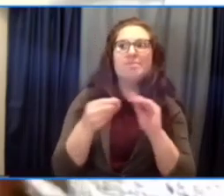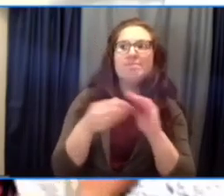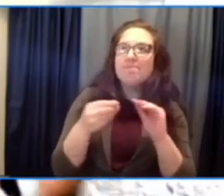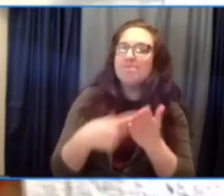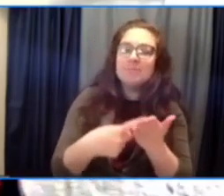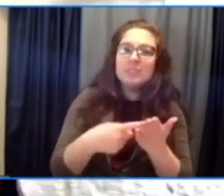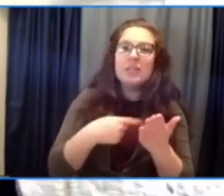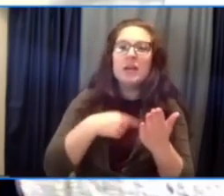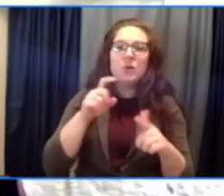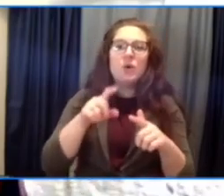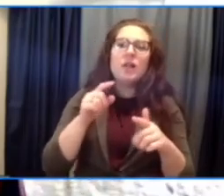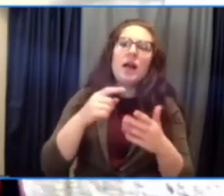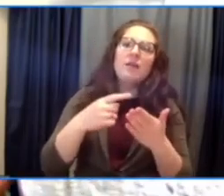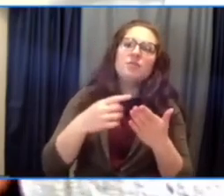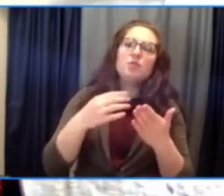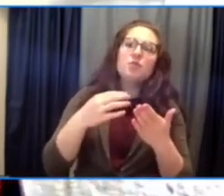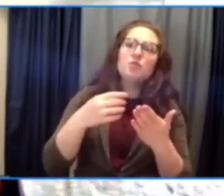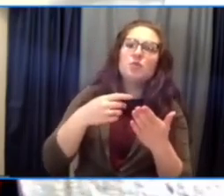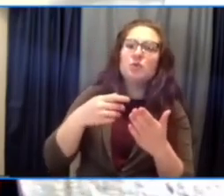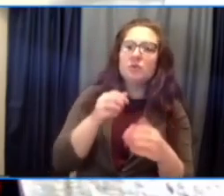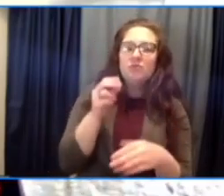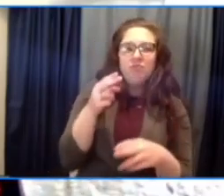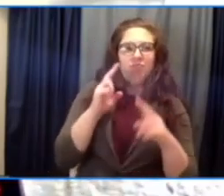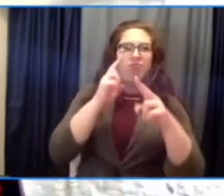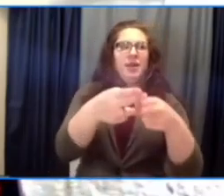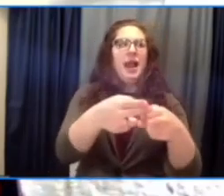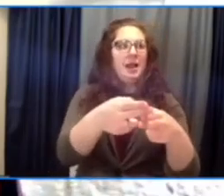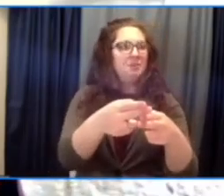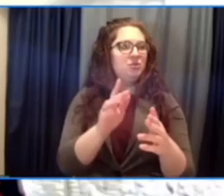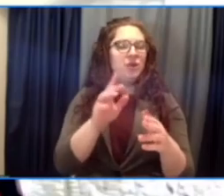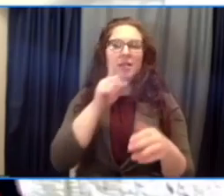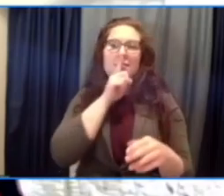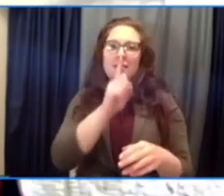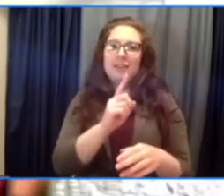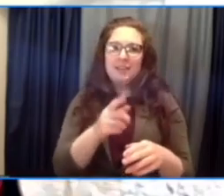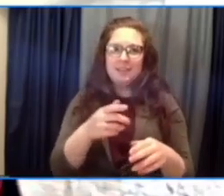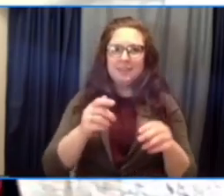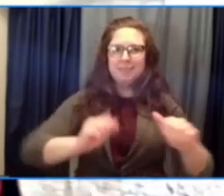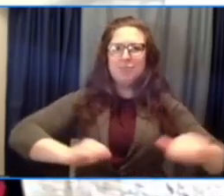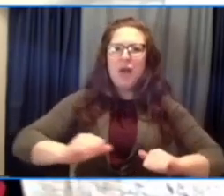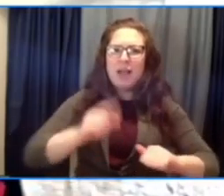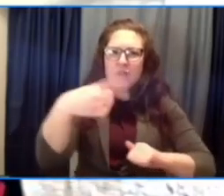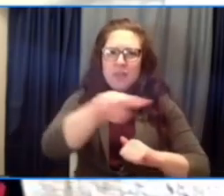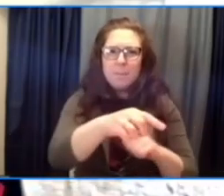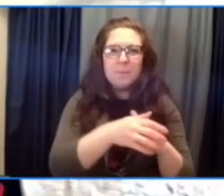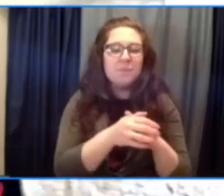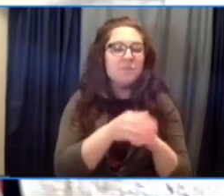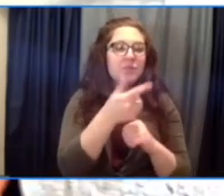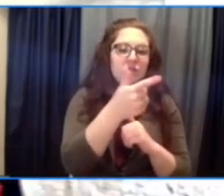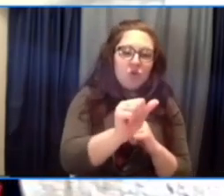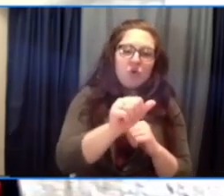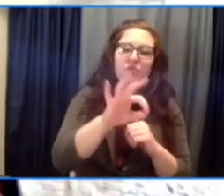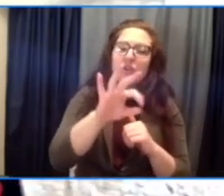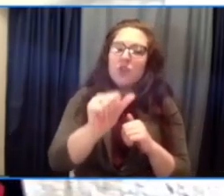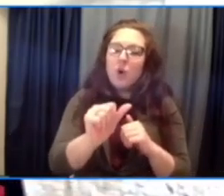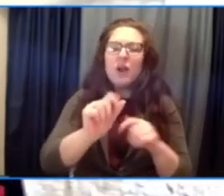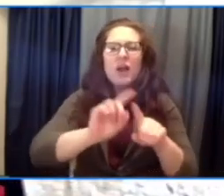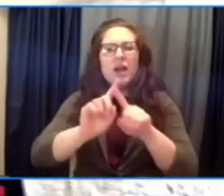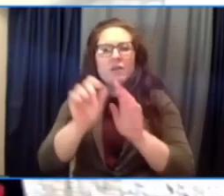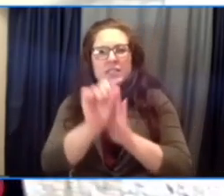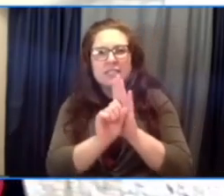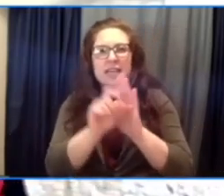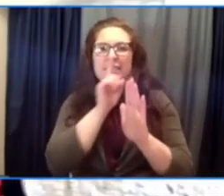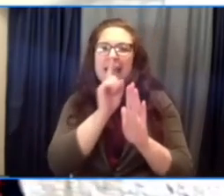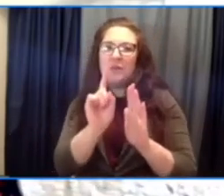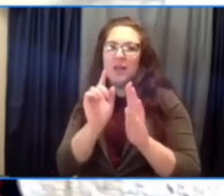Georgia and Michigan to Florida and Arizona and the states in between did was not merely raise the bar or the standards of program and